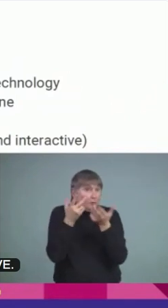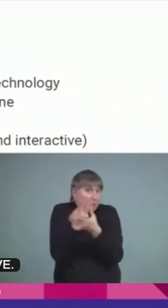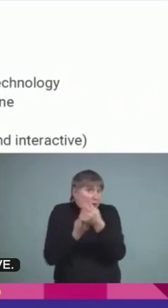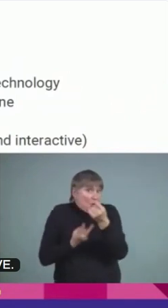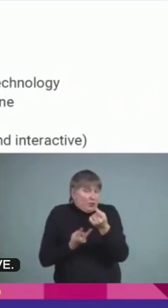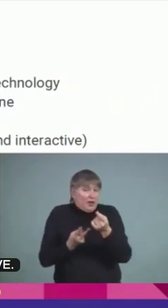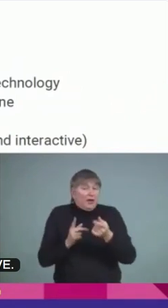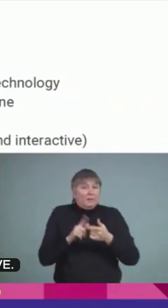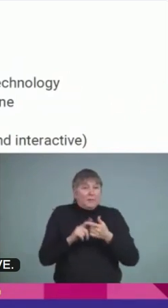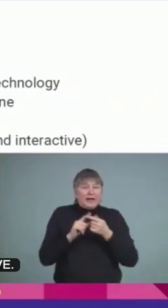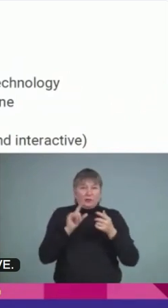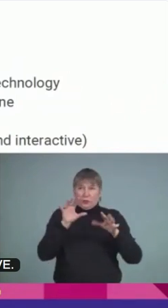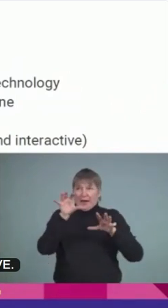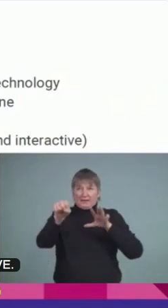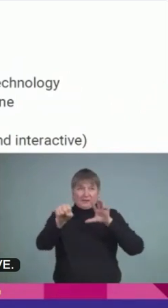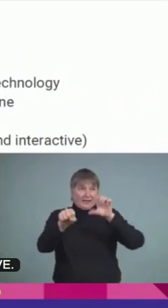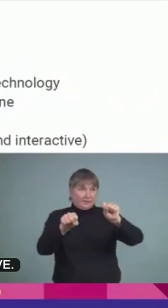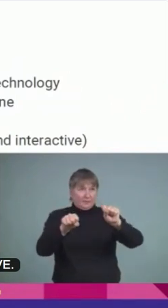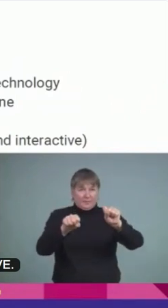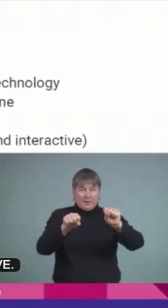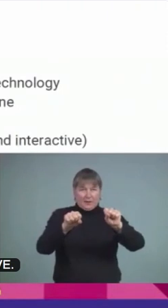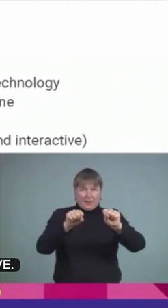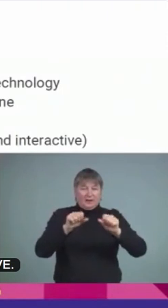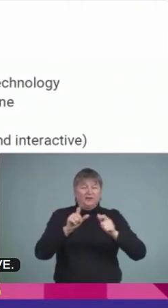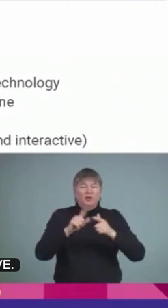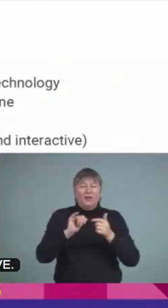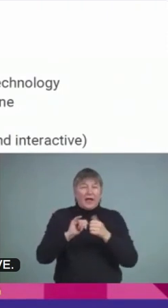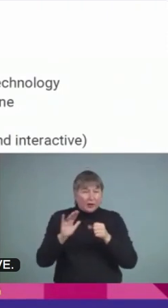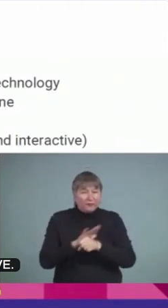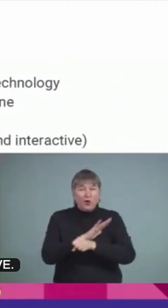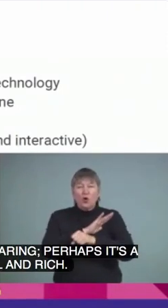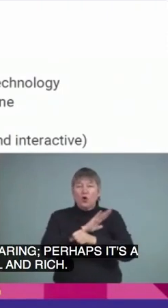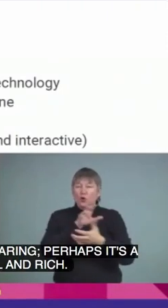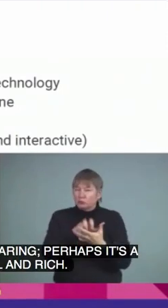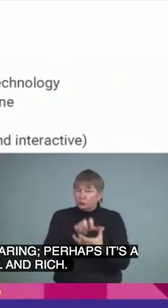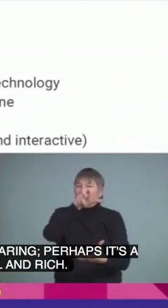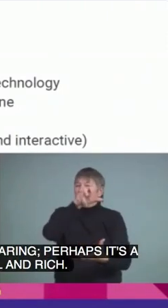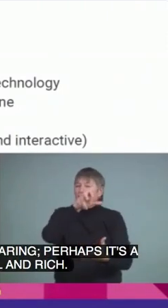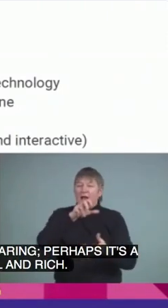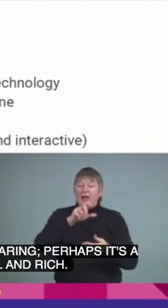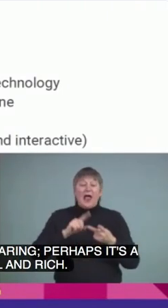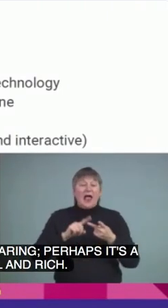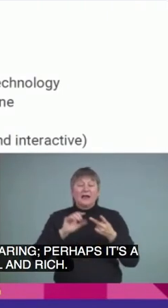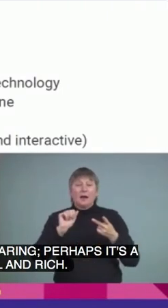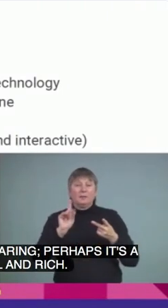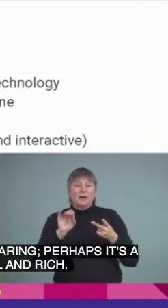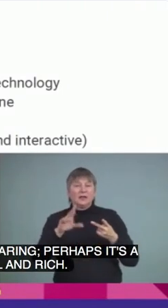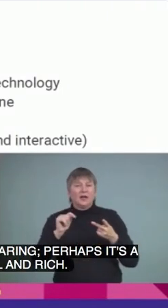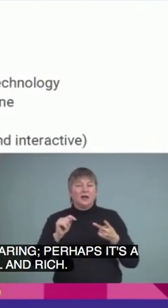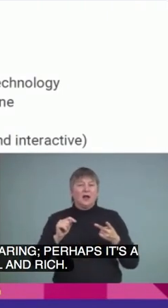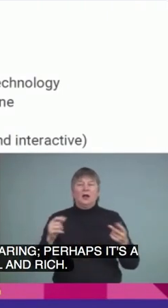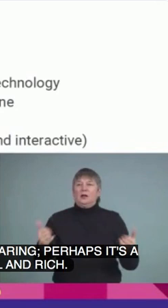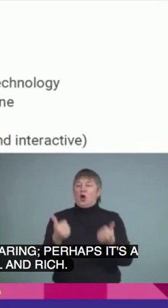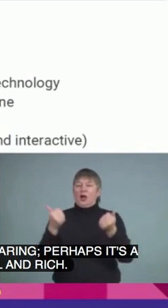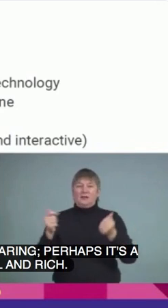both to make it complete, and full, and rich. It needs to be abundant. So, language needs to be